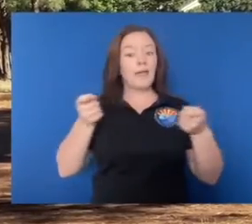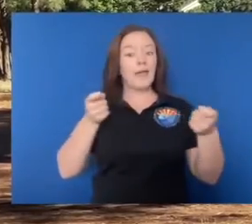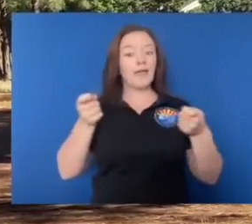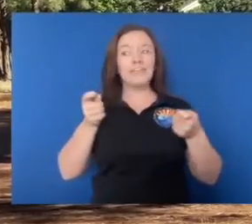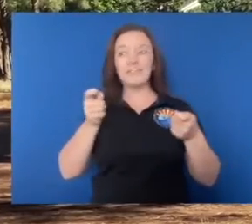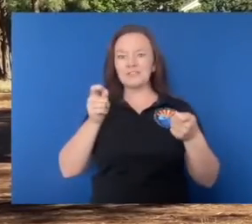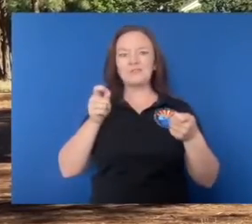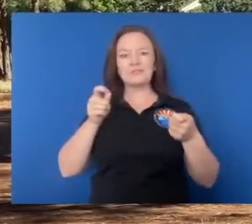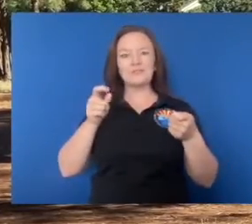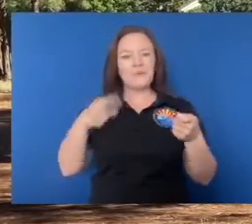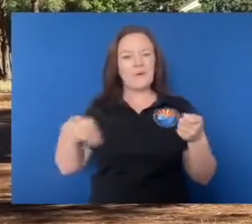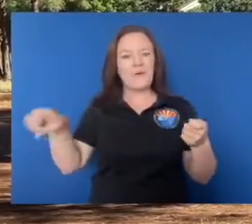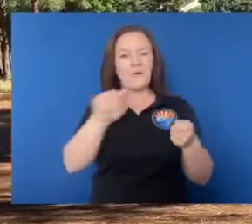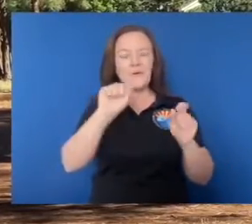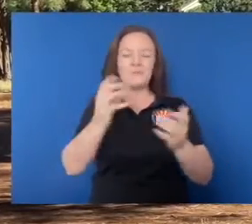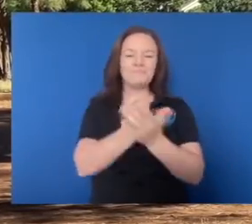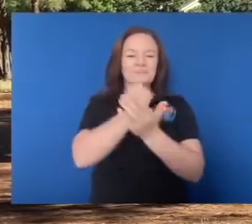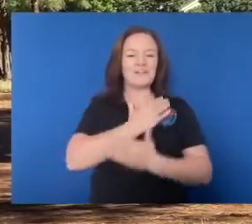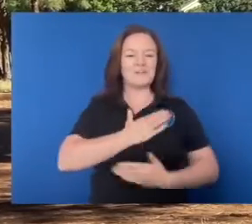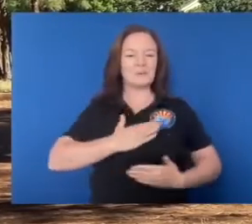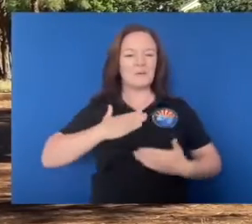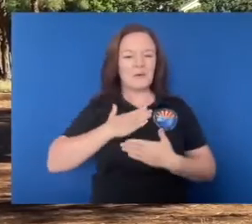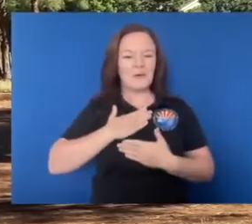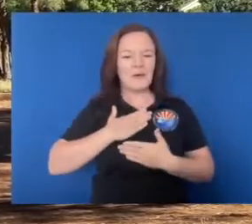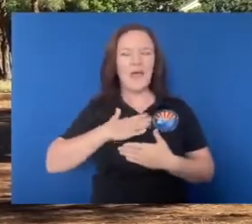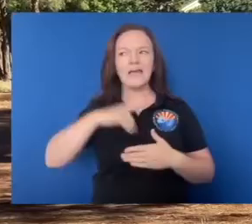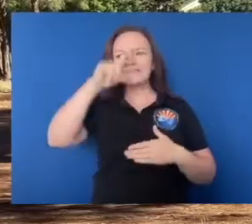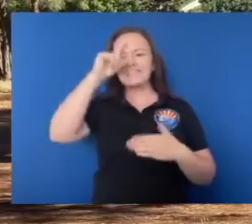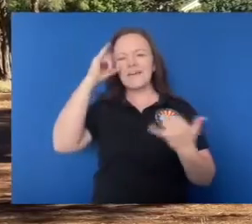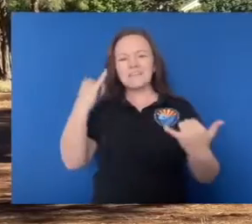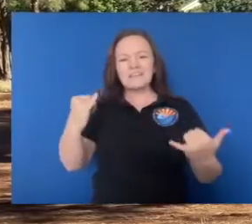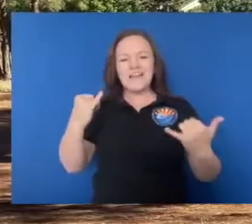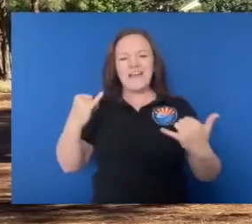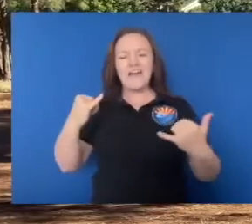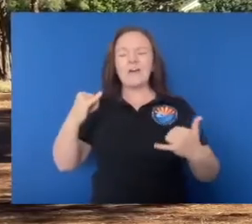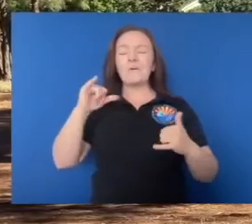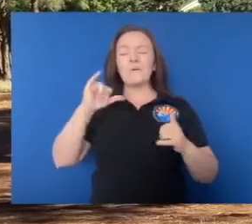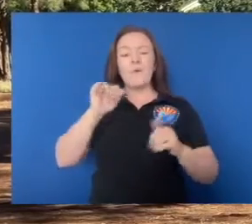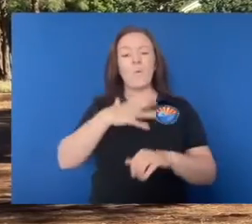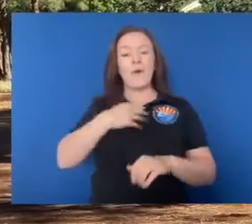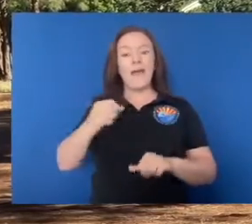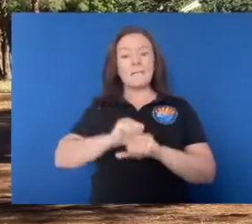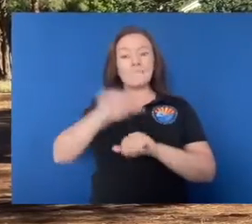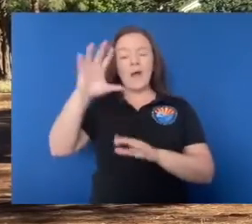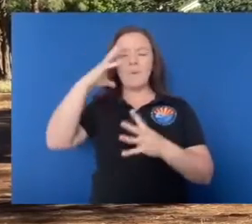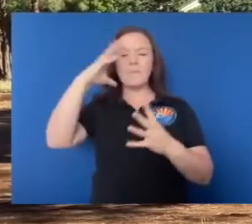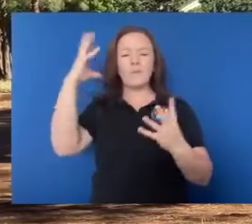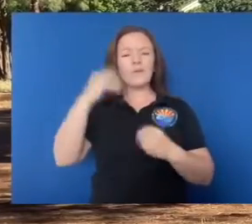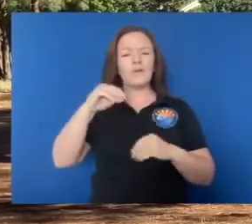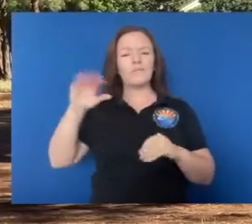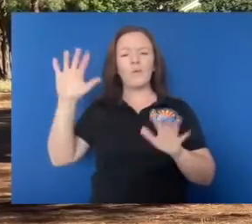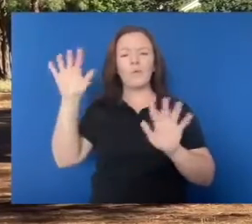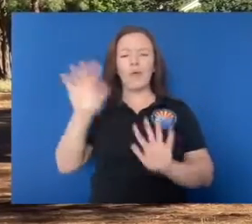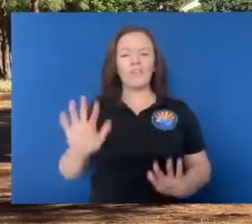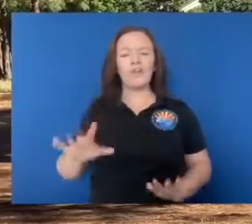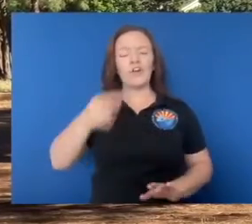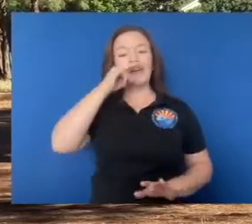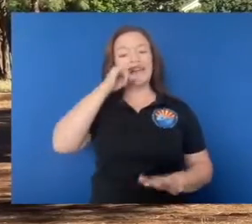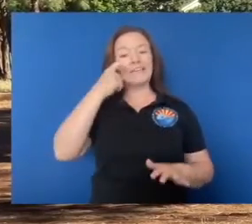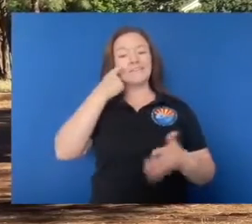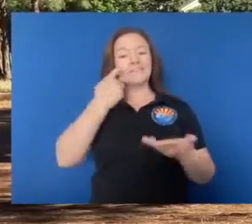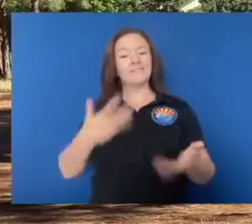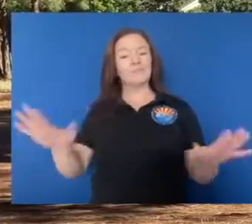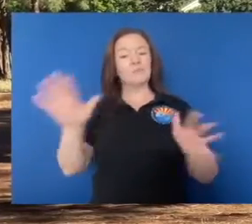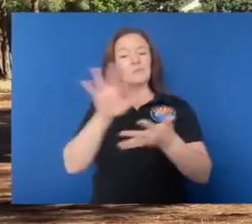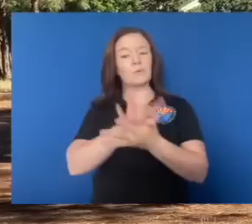everybody can enjoy it. It's summertime. It's beautiful weather up in the White Mountains, you know, kids are out to school and you know, what a